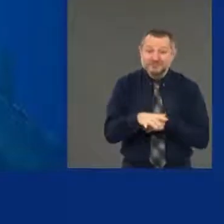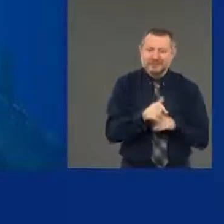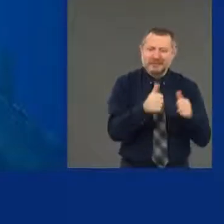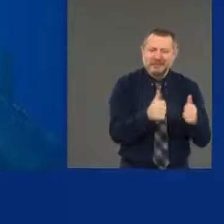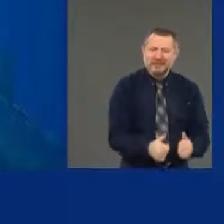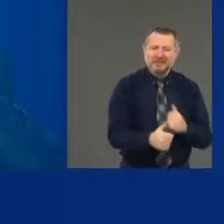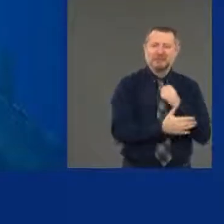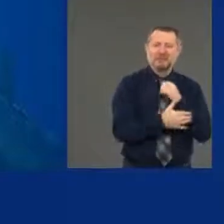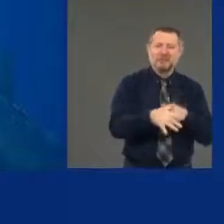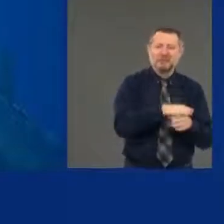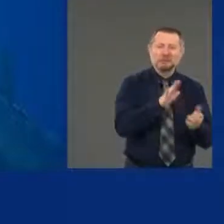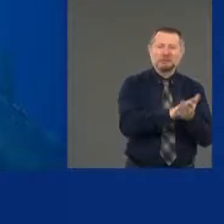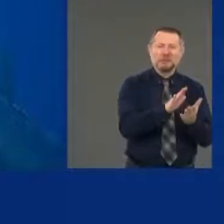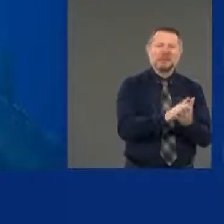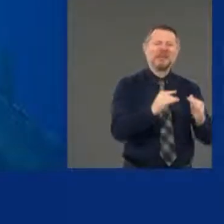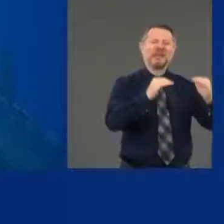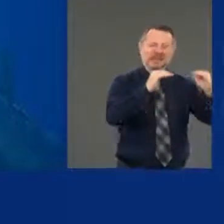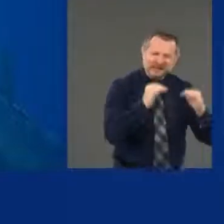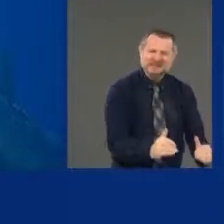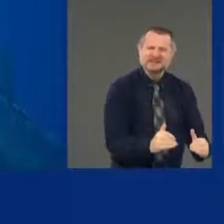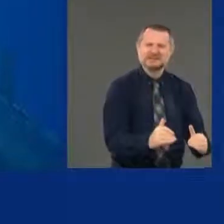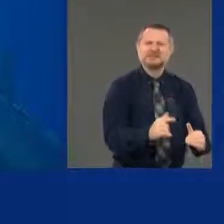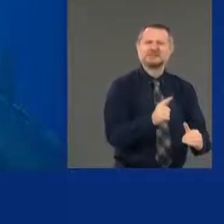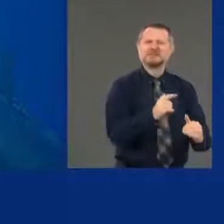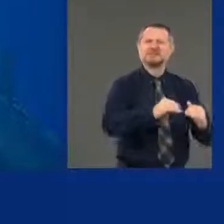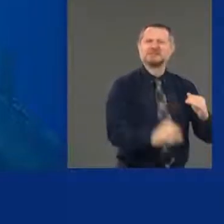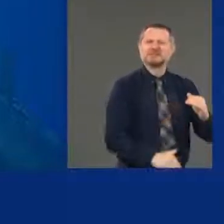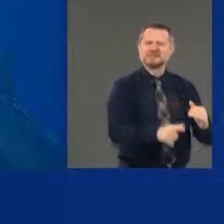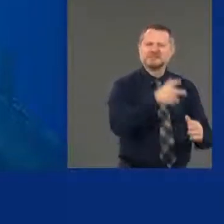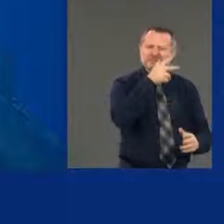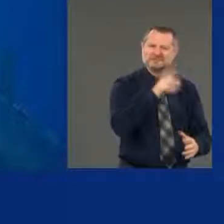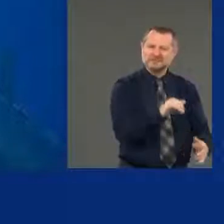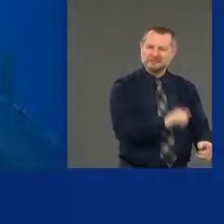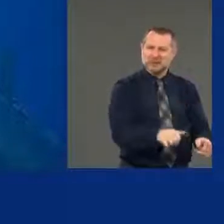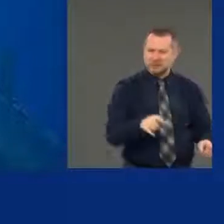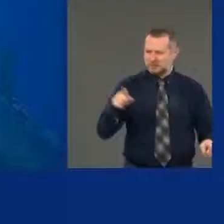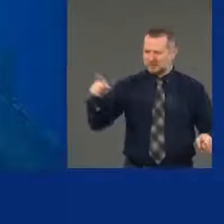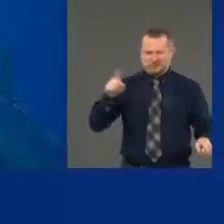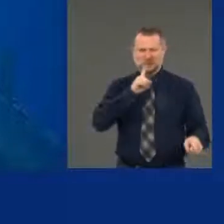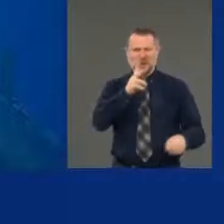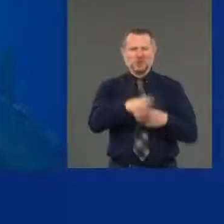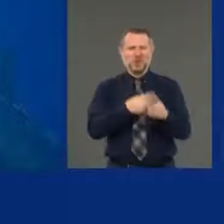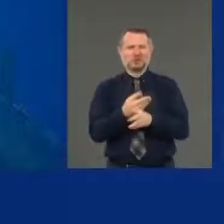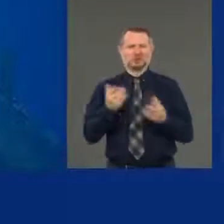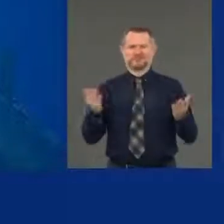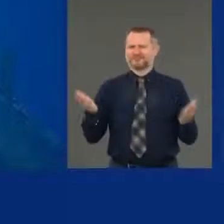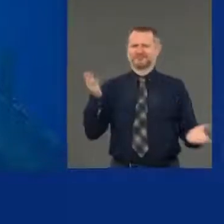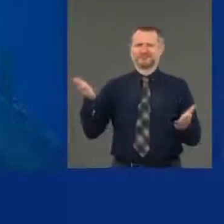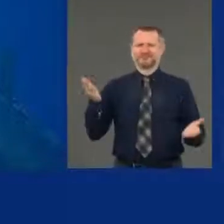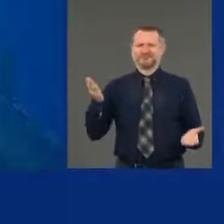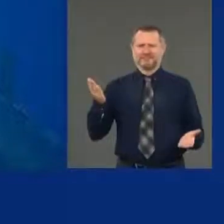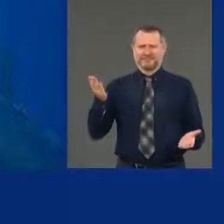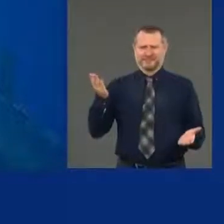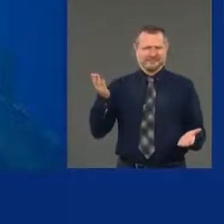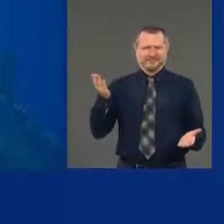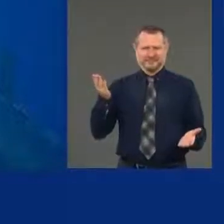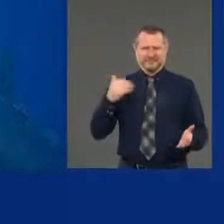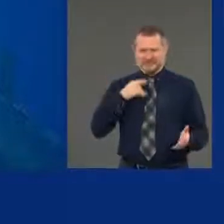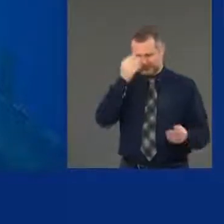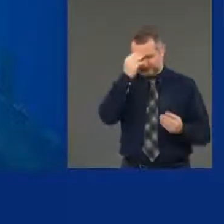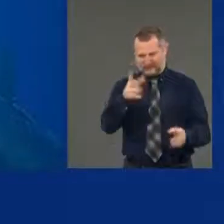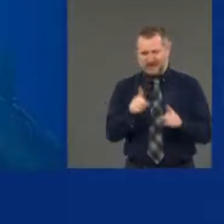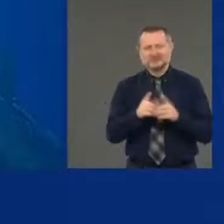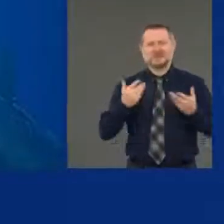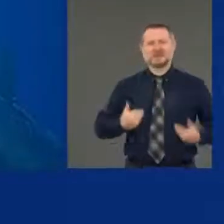schools. That is the reality today. That is the truth. I'm saying that as governor of New York, not as a protester on